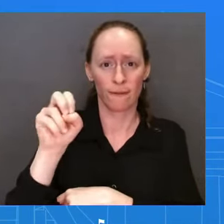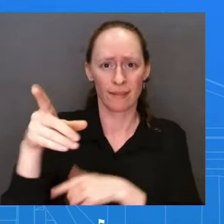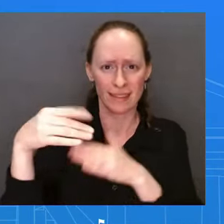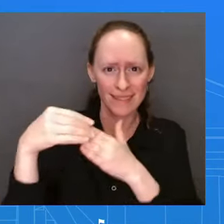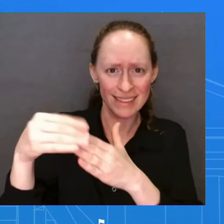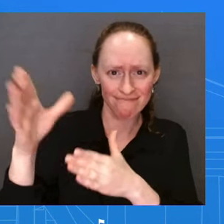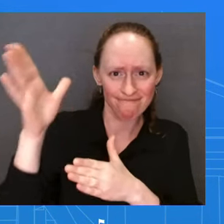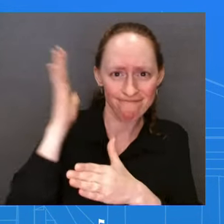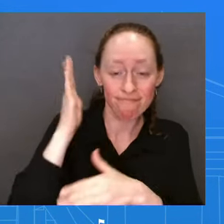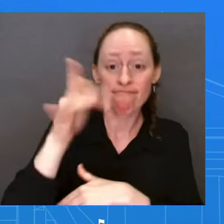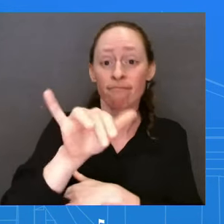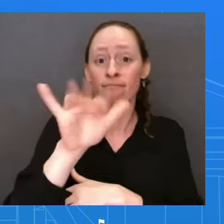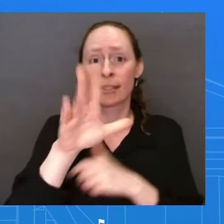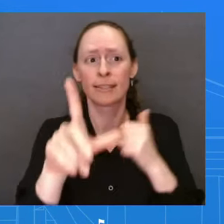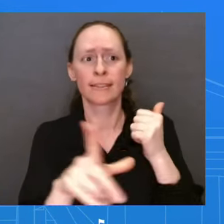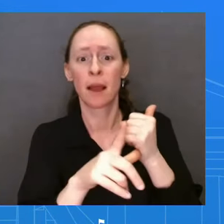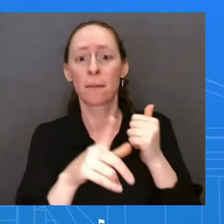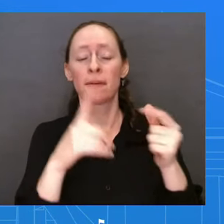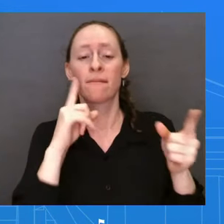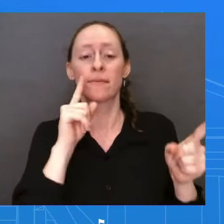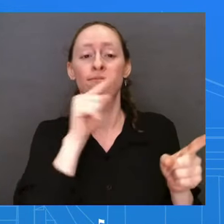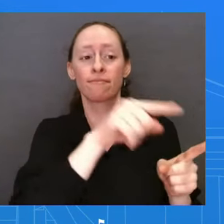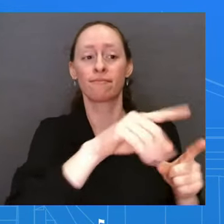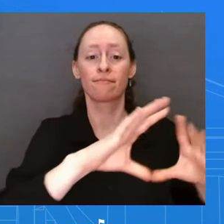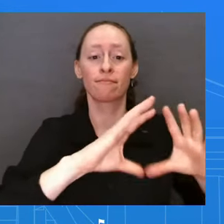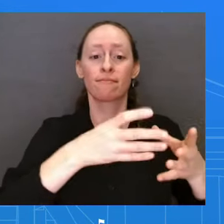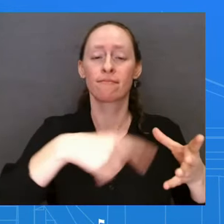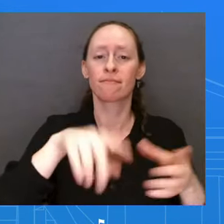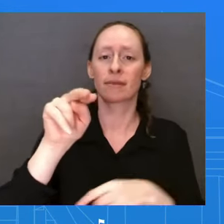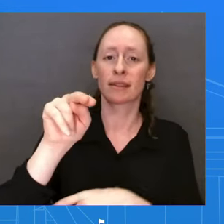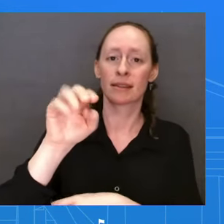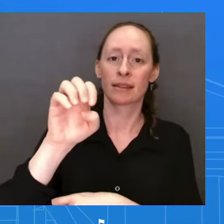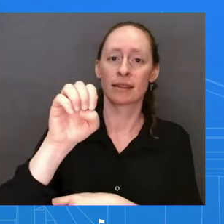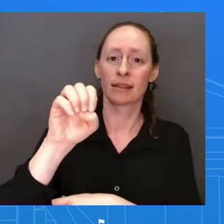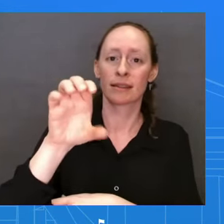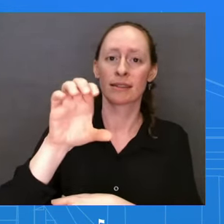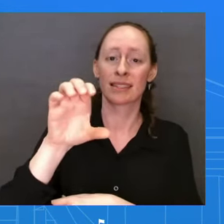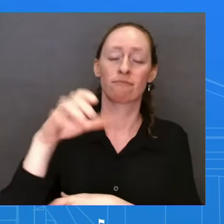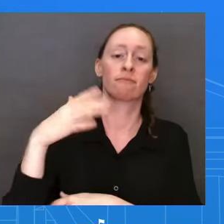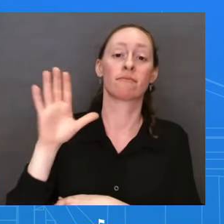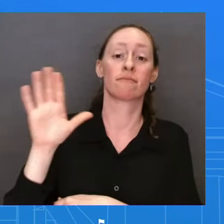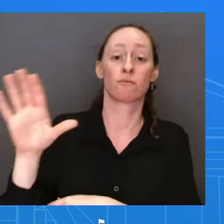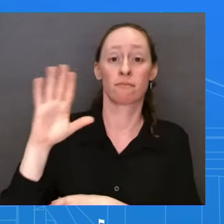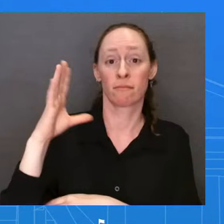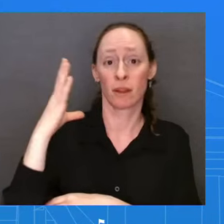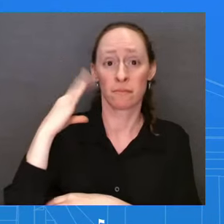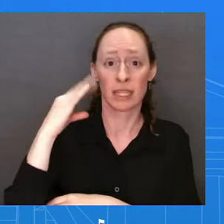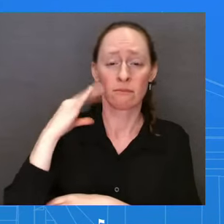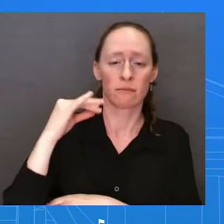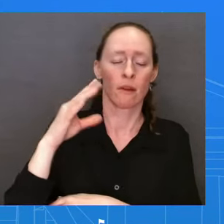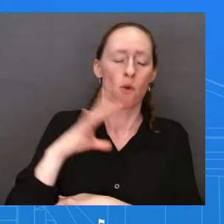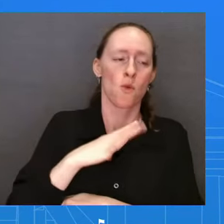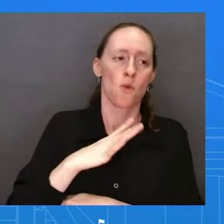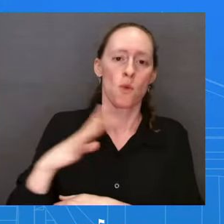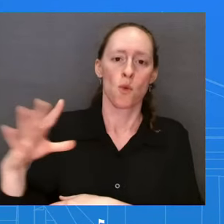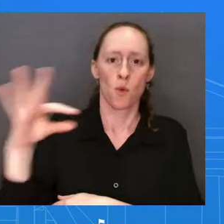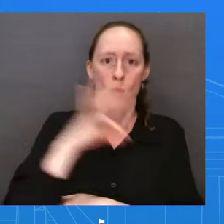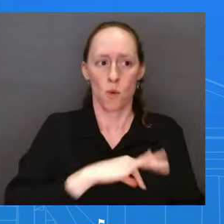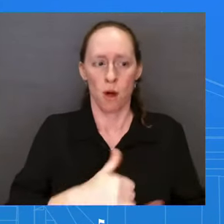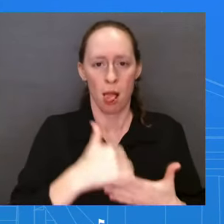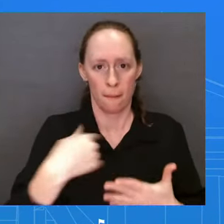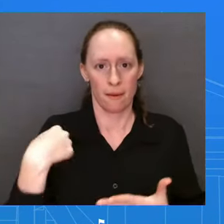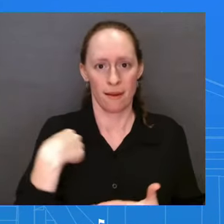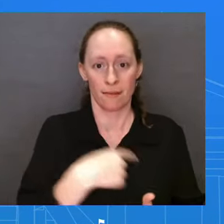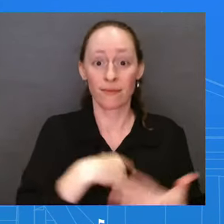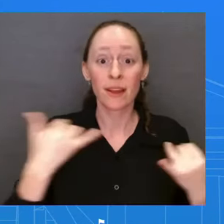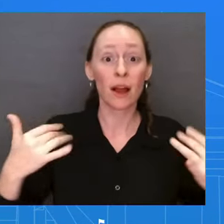been a tremendous asset to our team as we've navigated the past few months, and today she's here to talk with you about Bidenomics, which is the word of the day, word